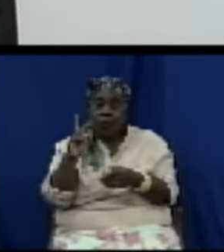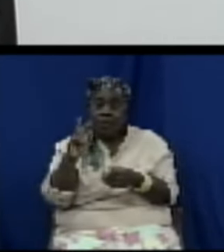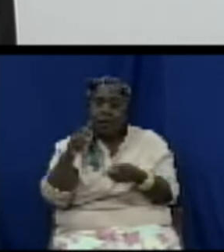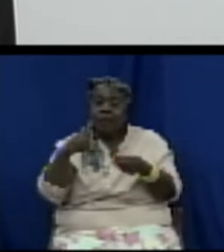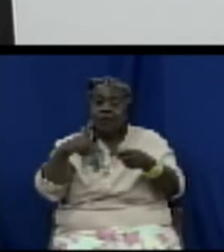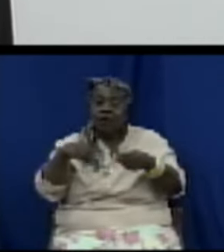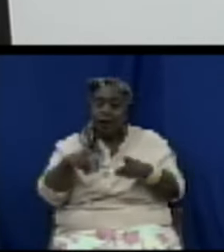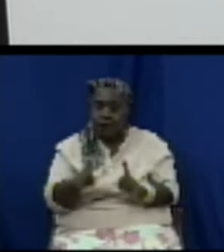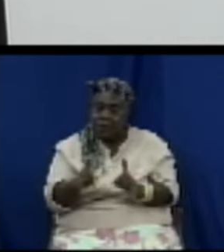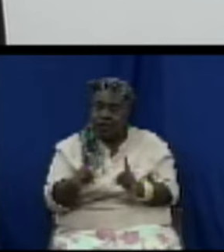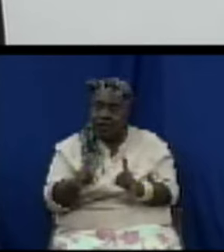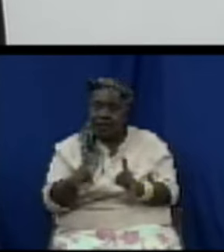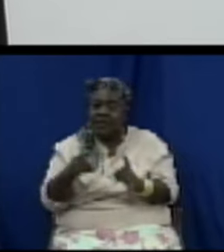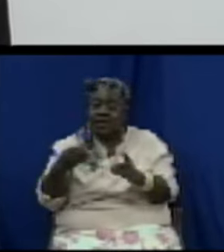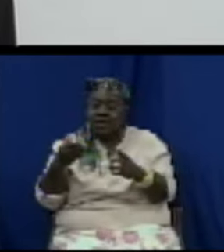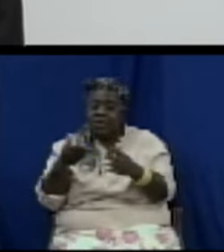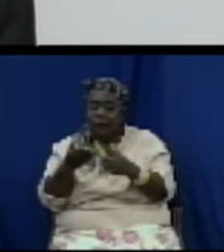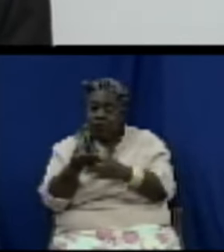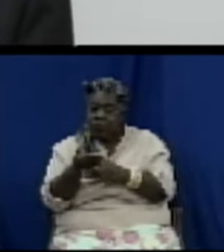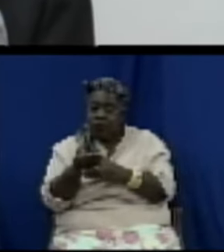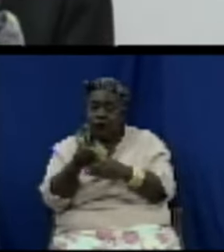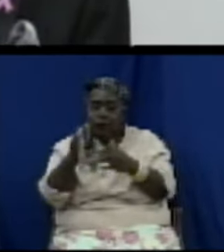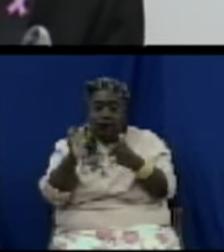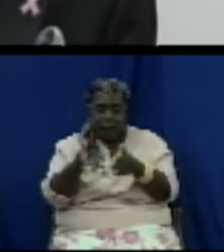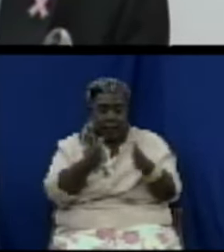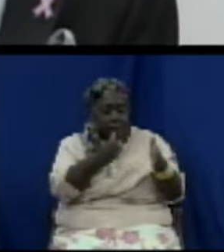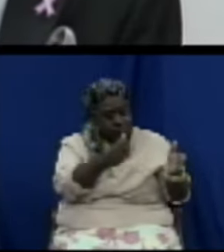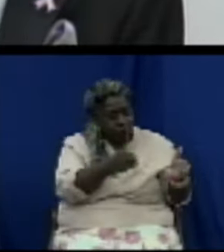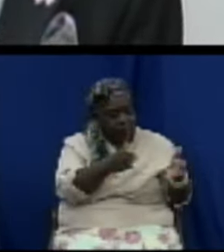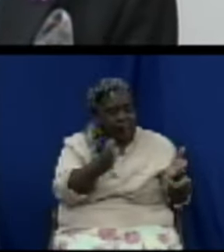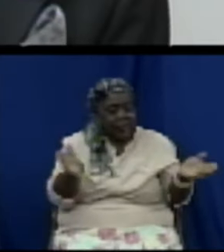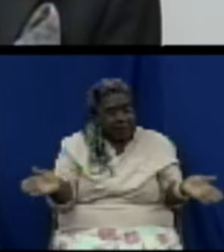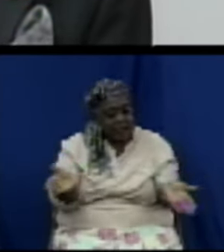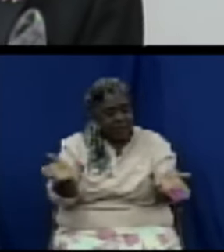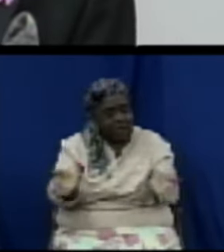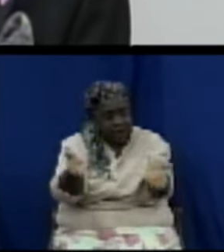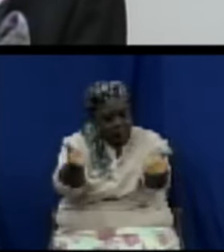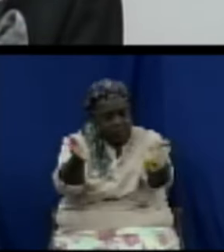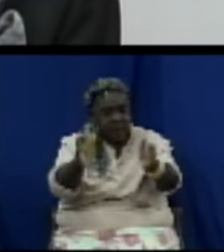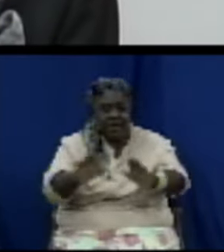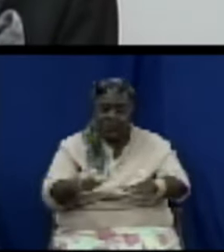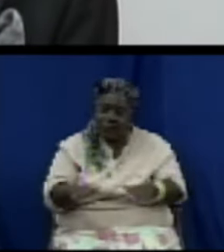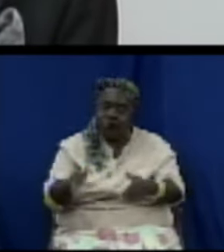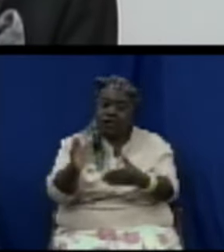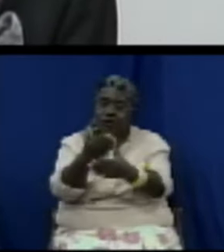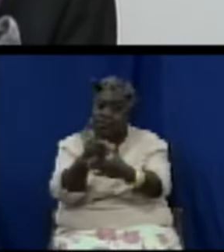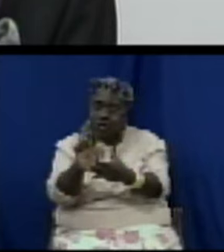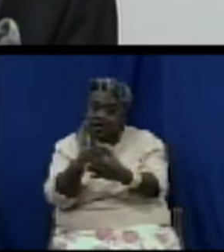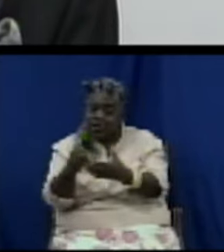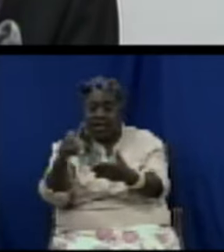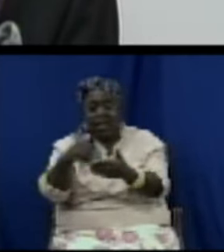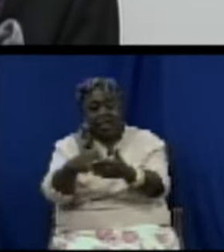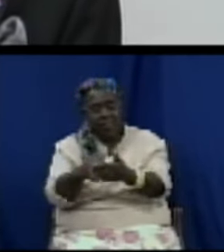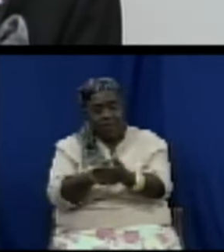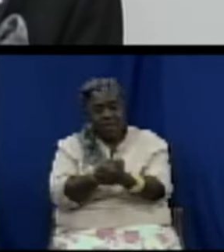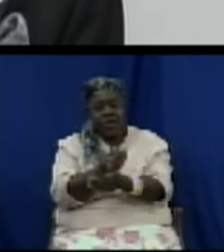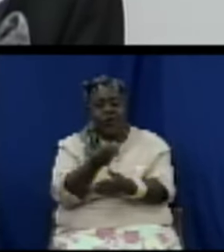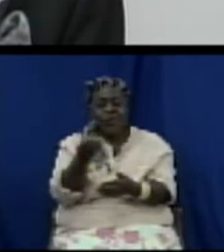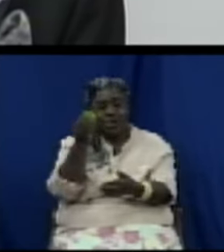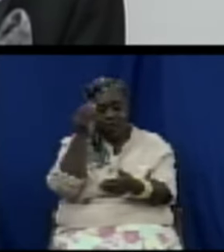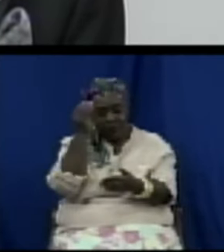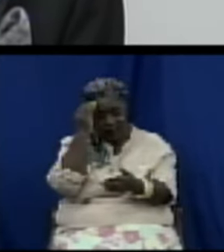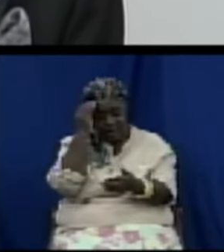is to encourage students to share their own newfound knowledge with their family and friends